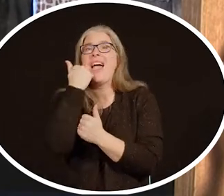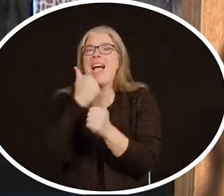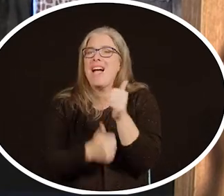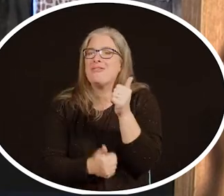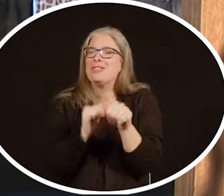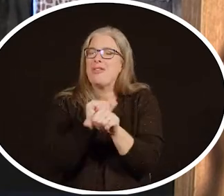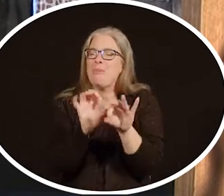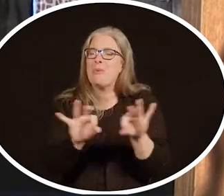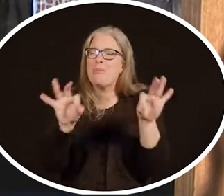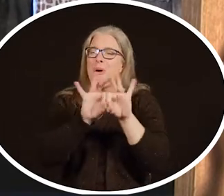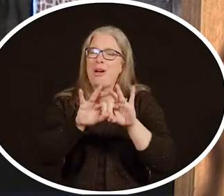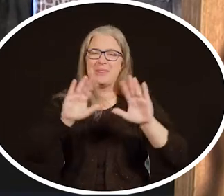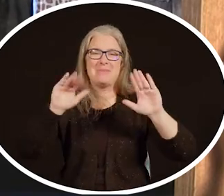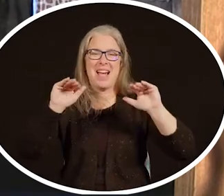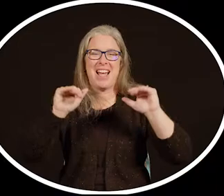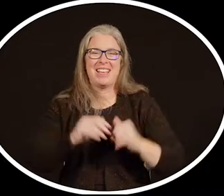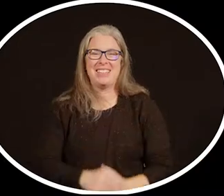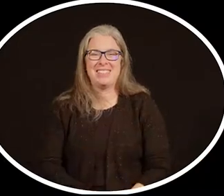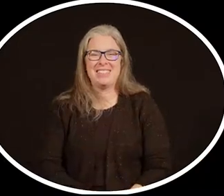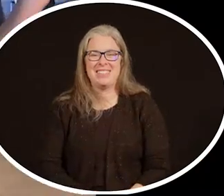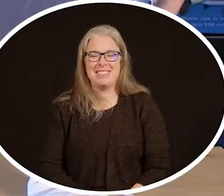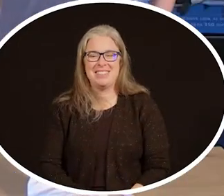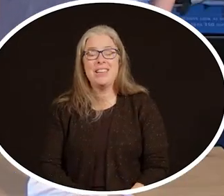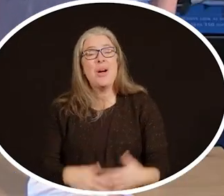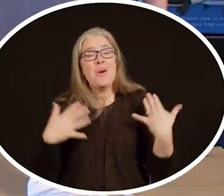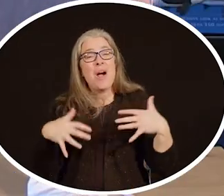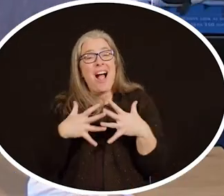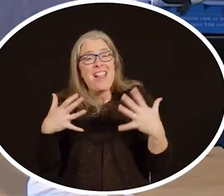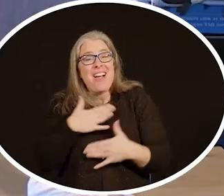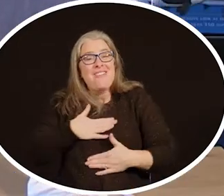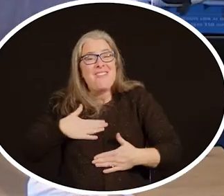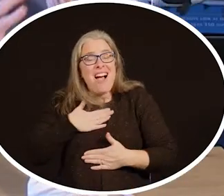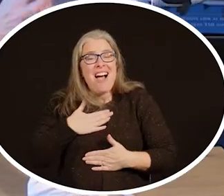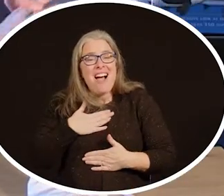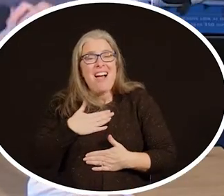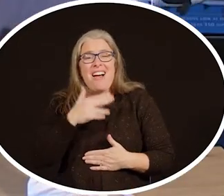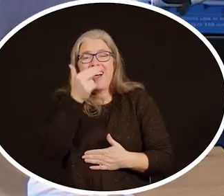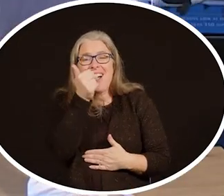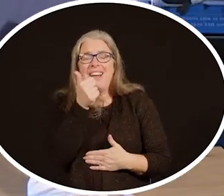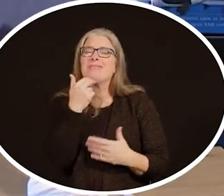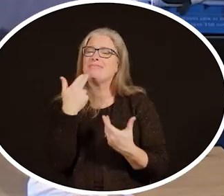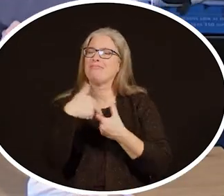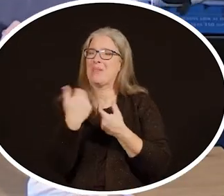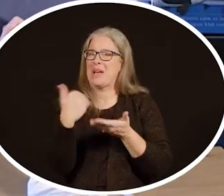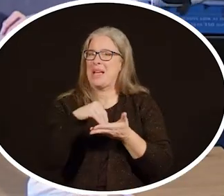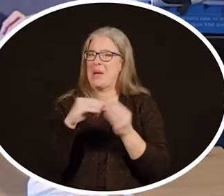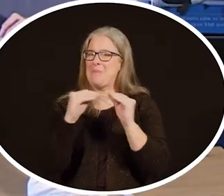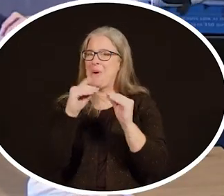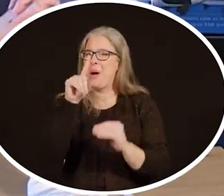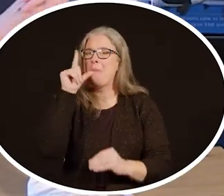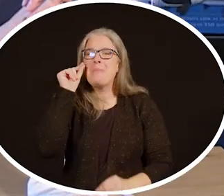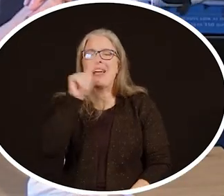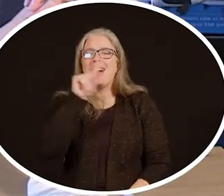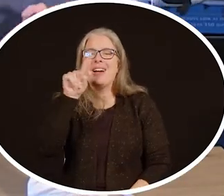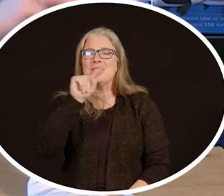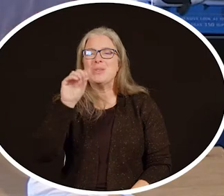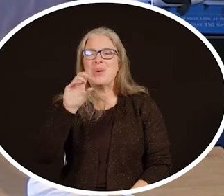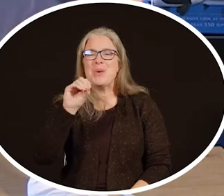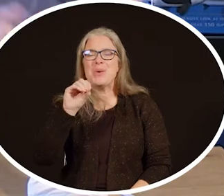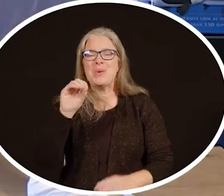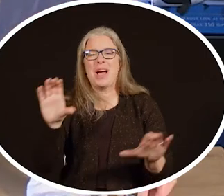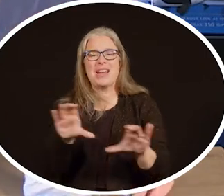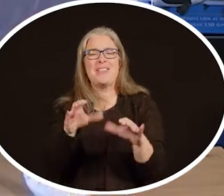job is important. Bye. Wow, that was a lot of fun. We hope you join us again for more Pikazoo activities.